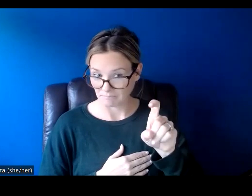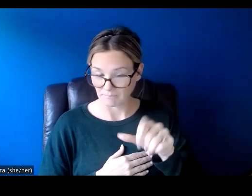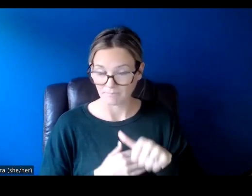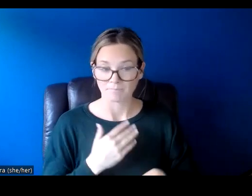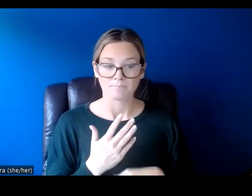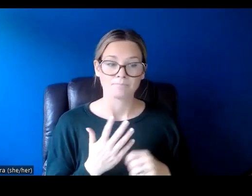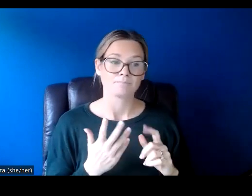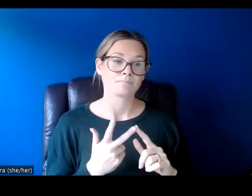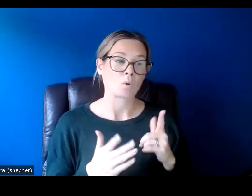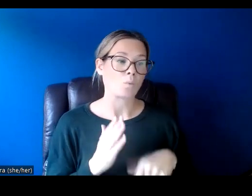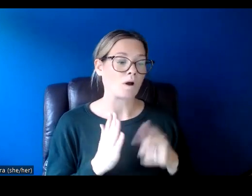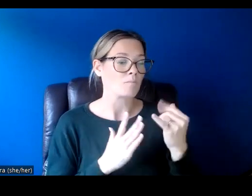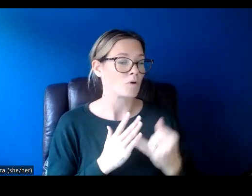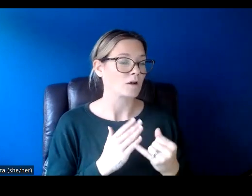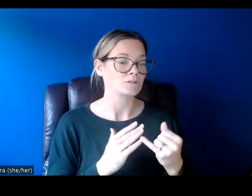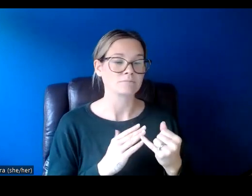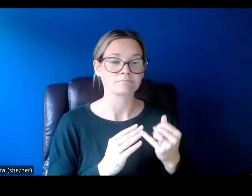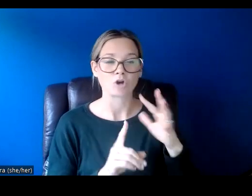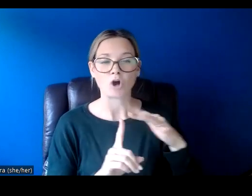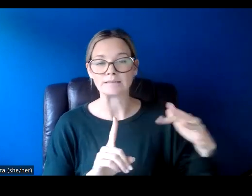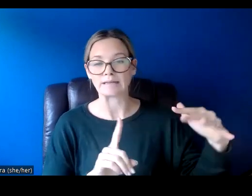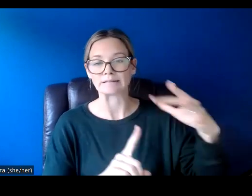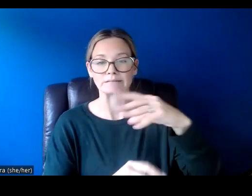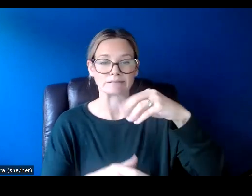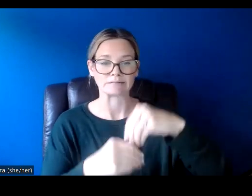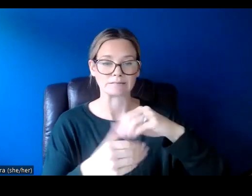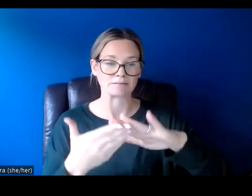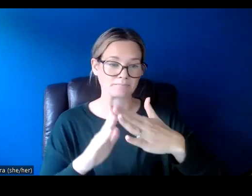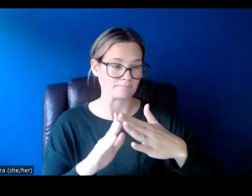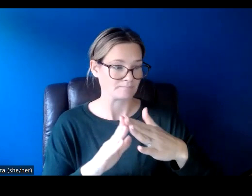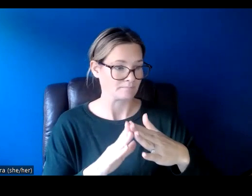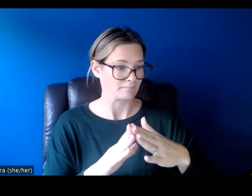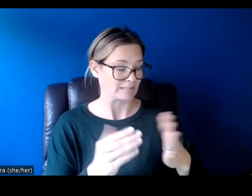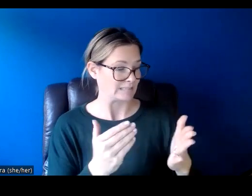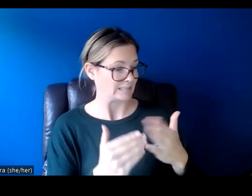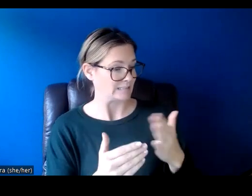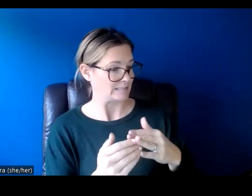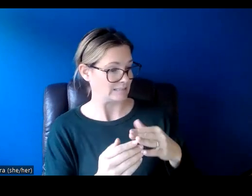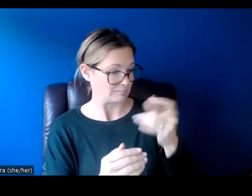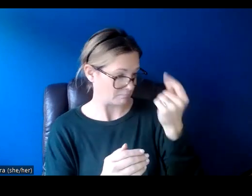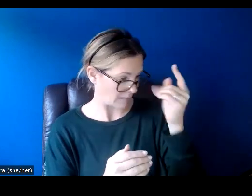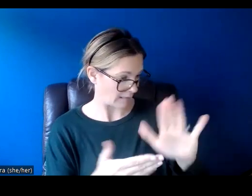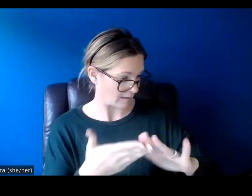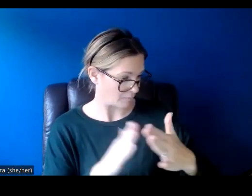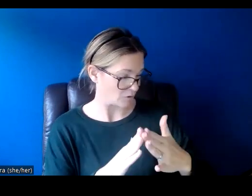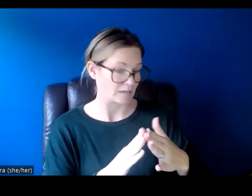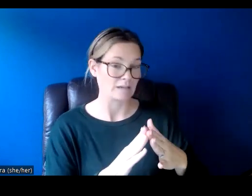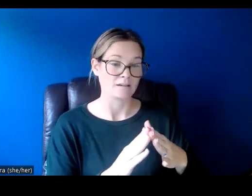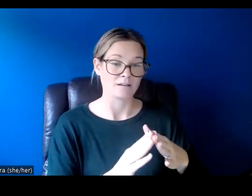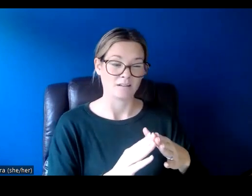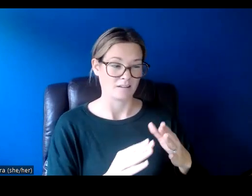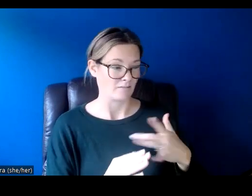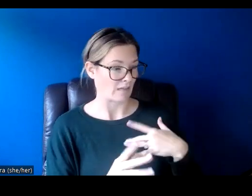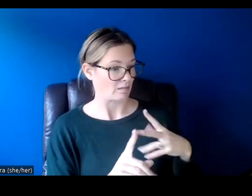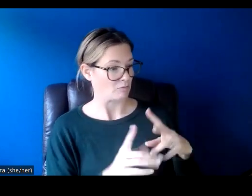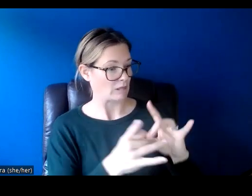What is the project's context in the community? Is it understandable or relatable to the community? Does it engage the community?